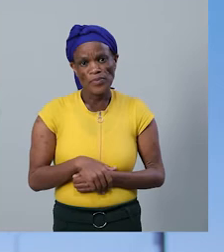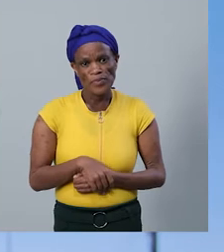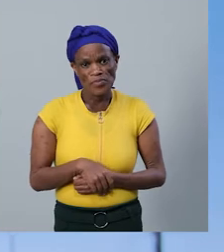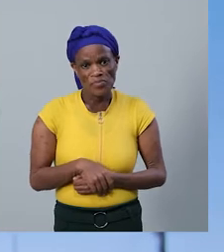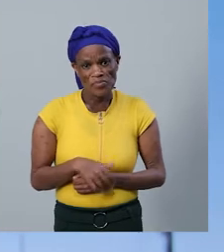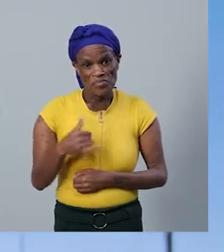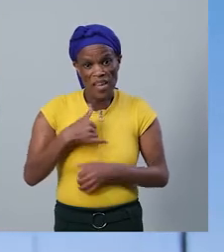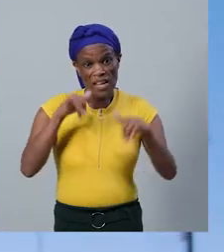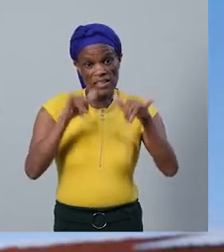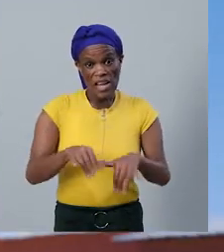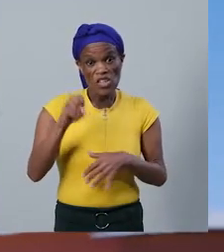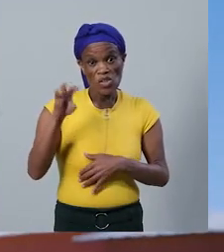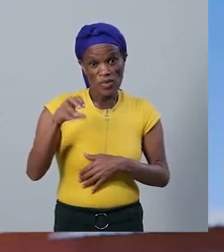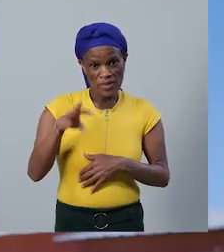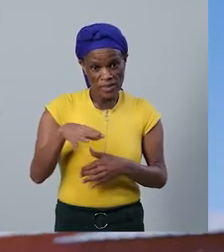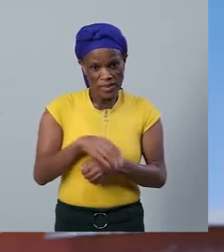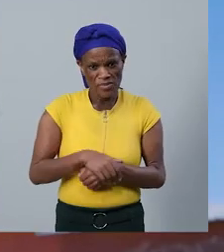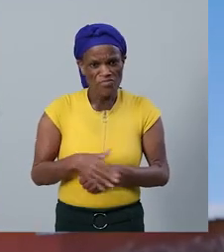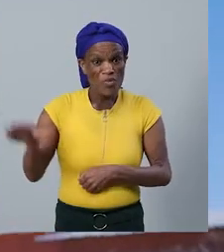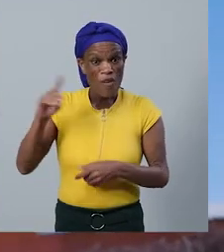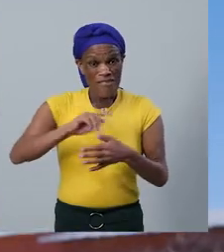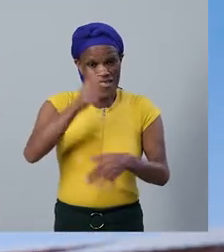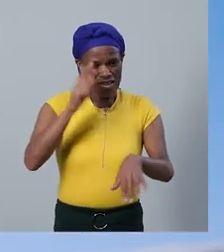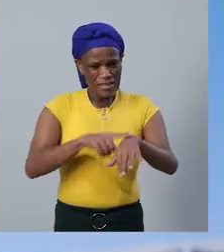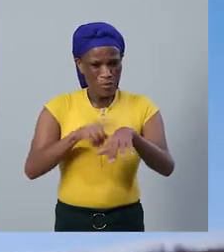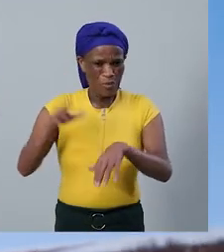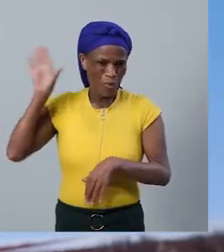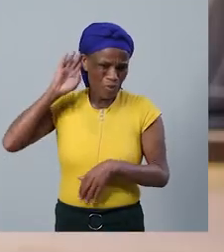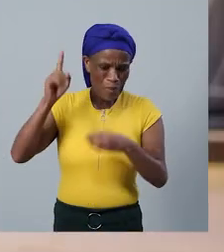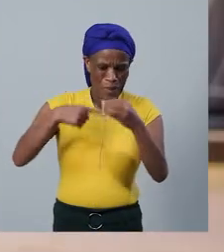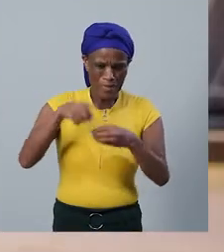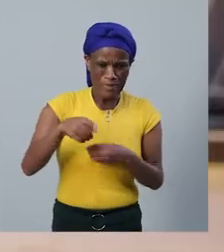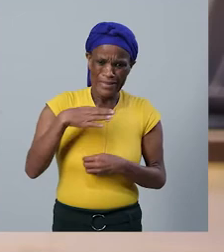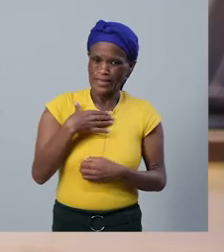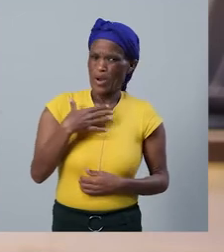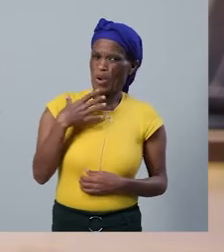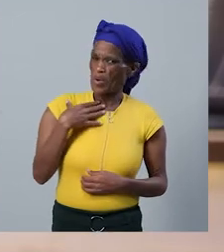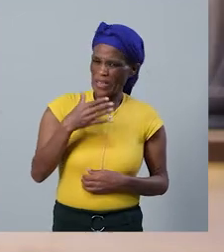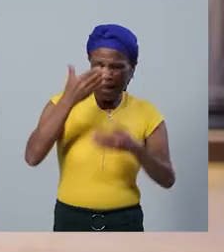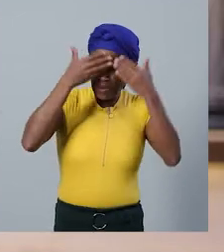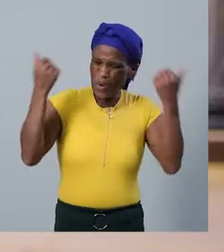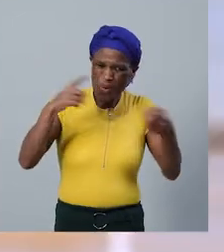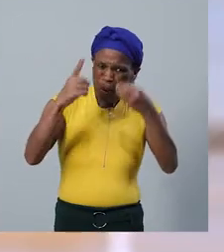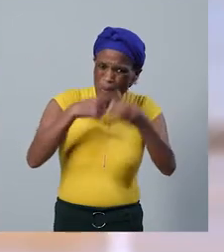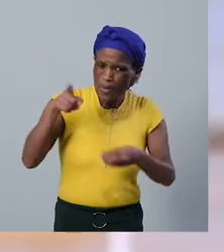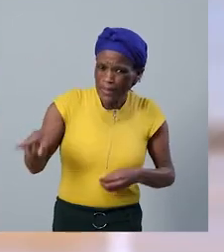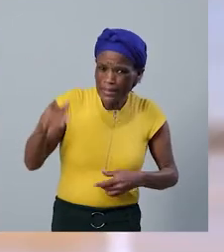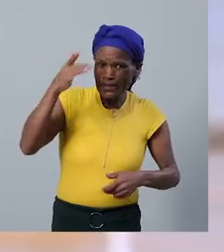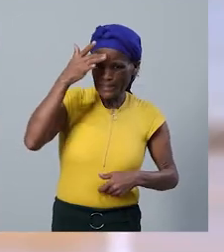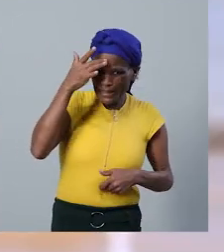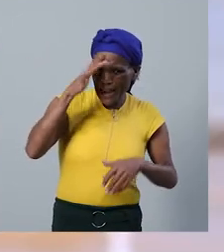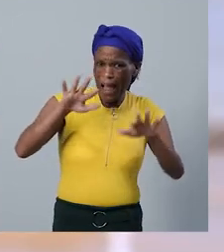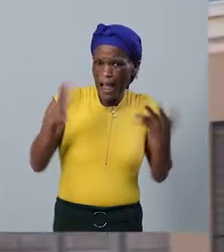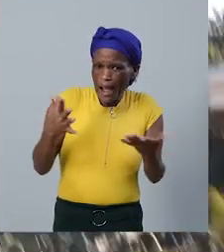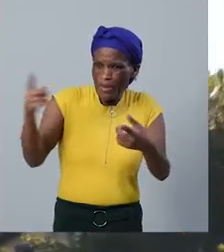I live here in Seoul City. When I first heard about COVID, I thought, okay, I don't know much about this virus and how it's going to